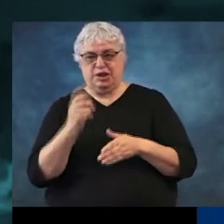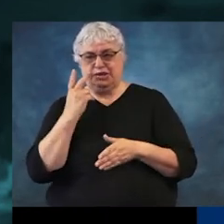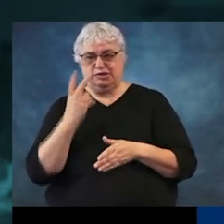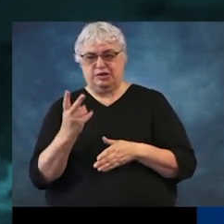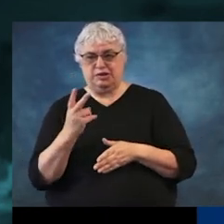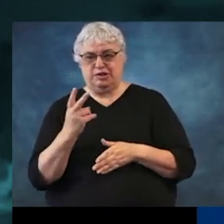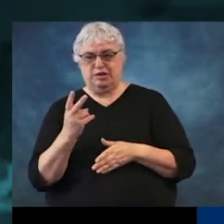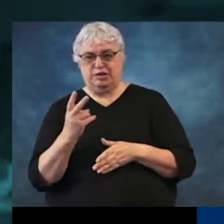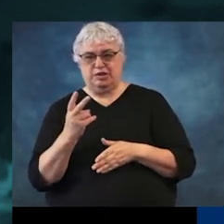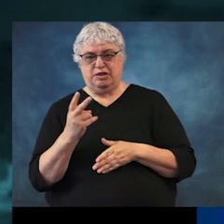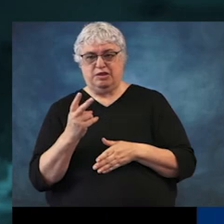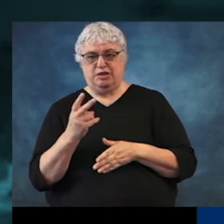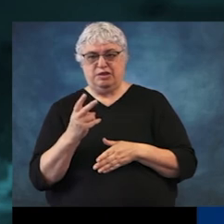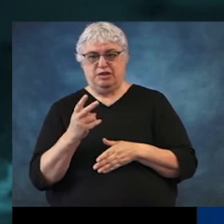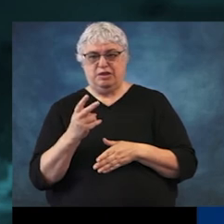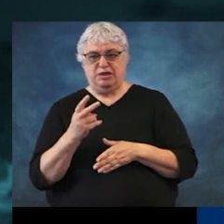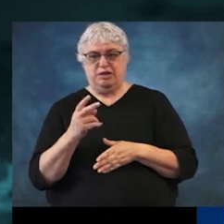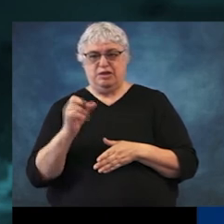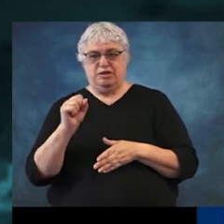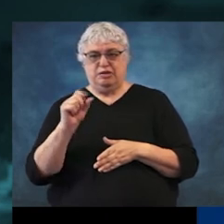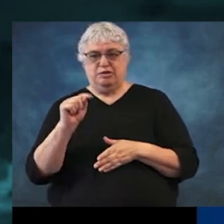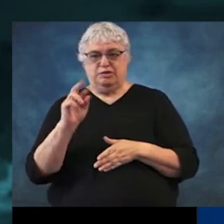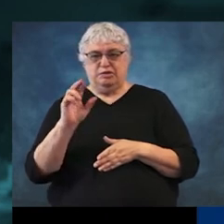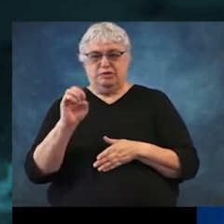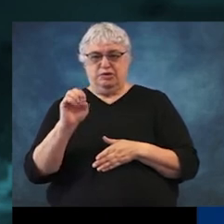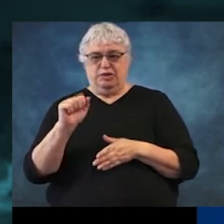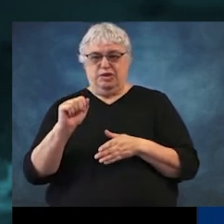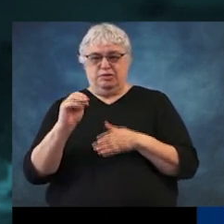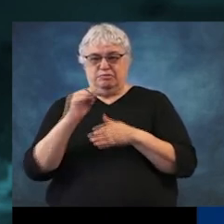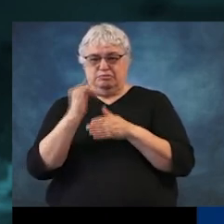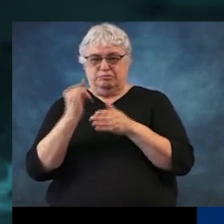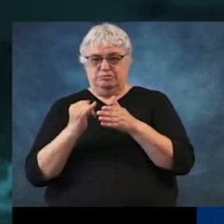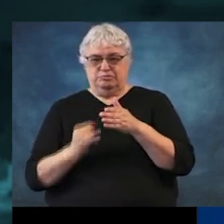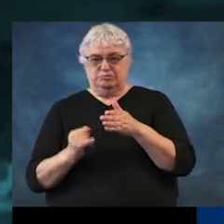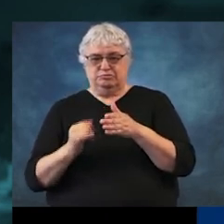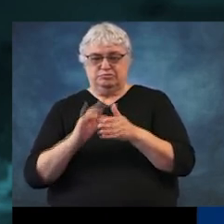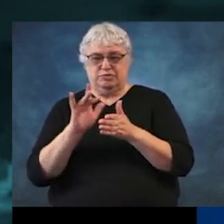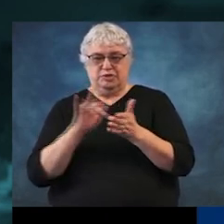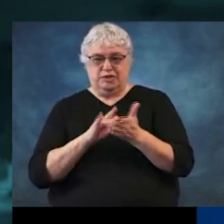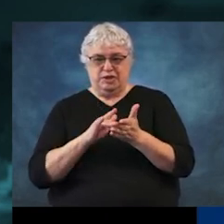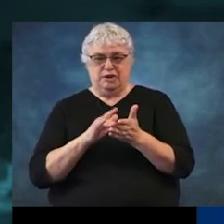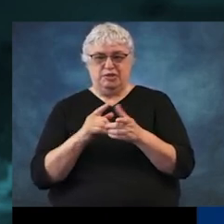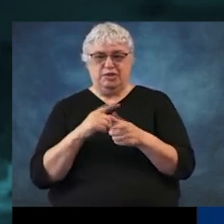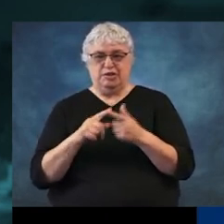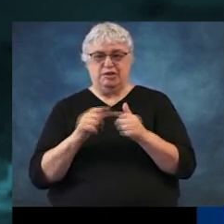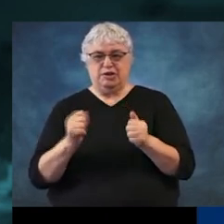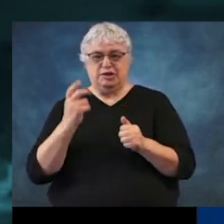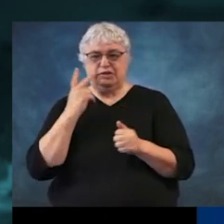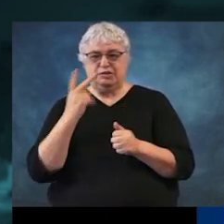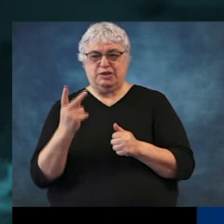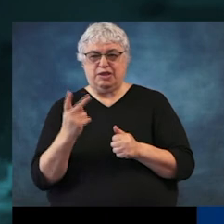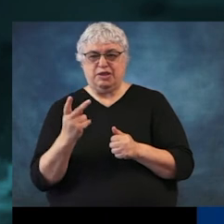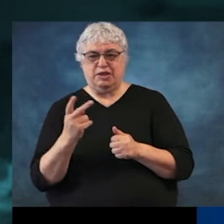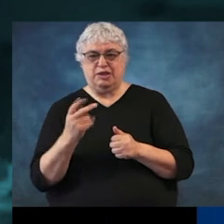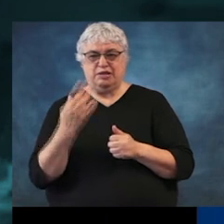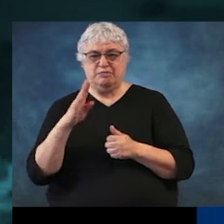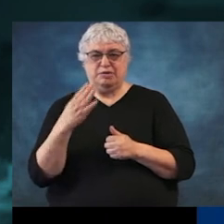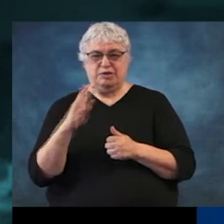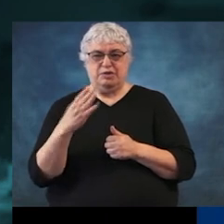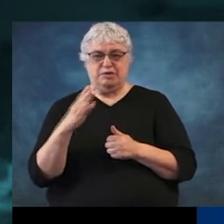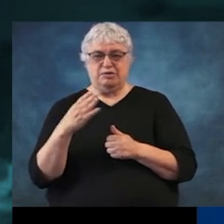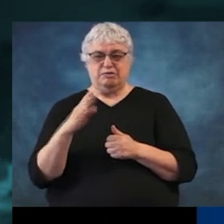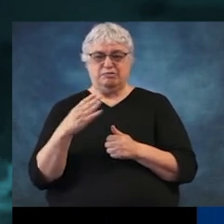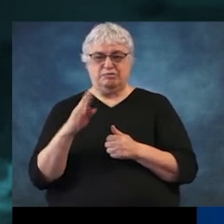see the stream outline there very fine where the center of the stream is. And you can see the extent of this blue here